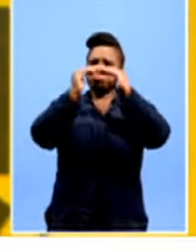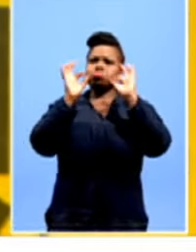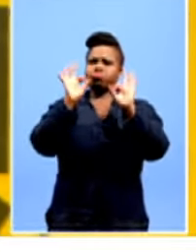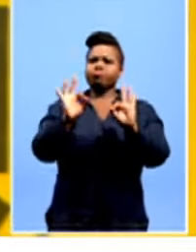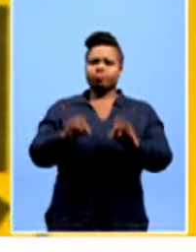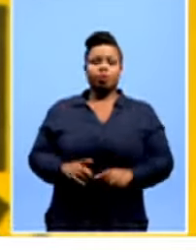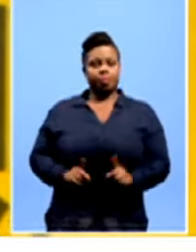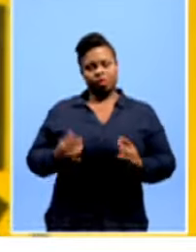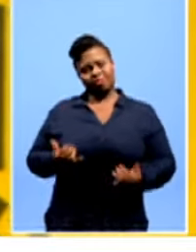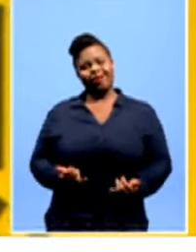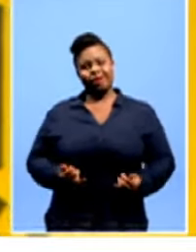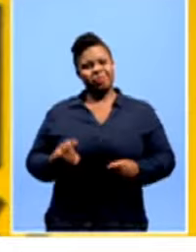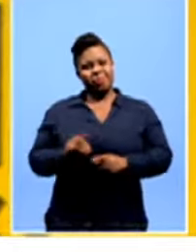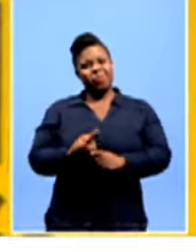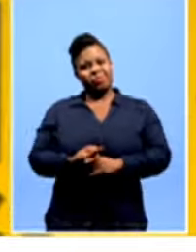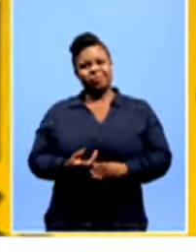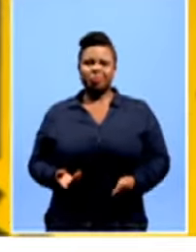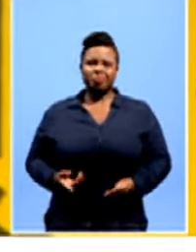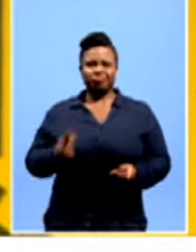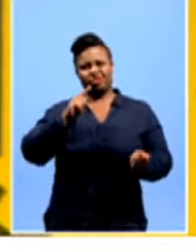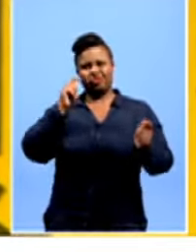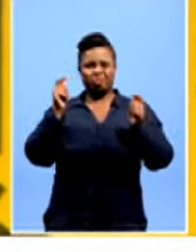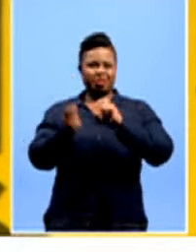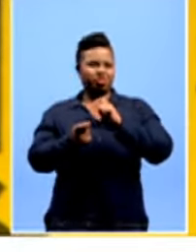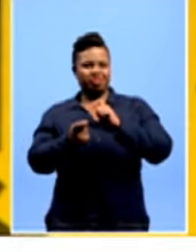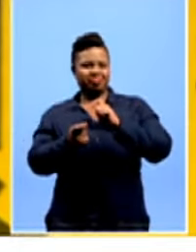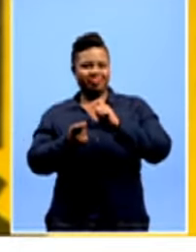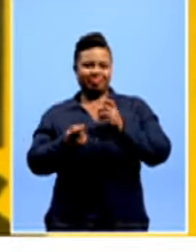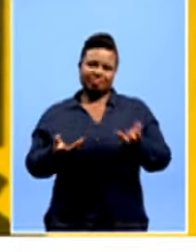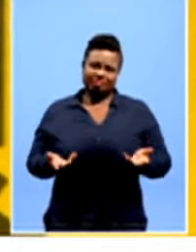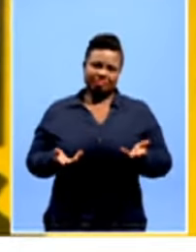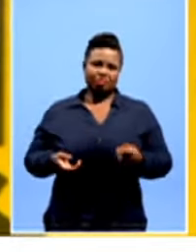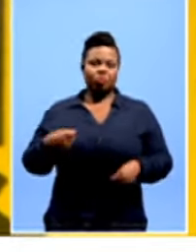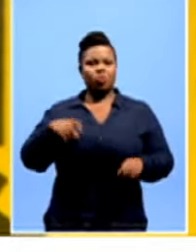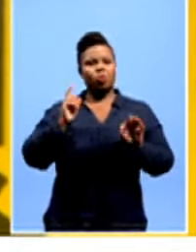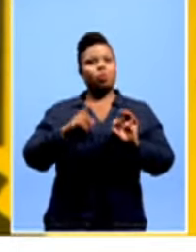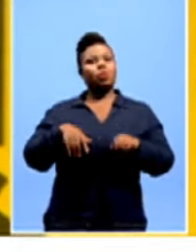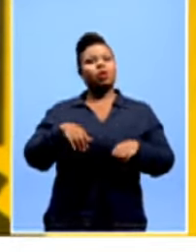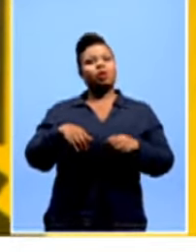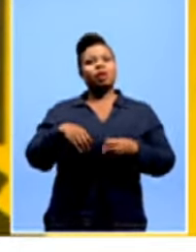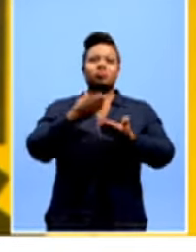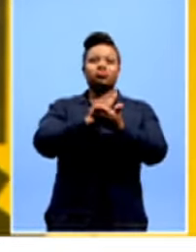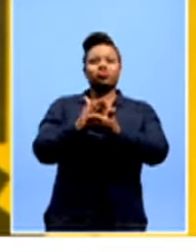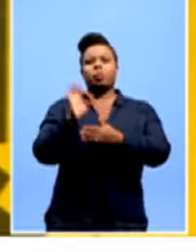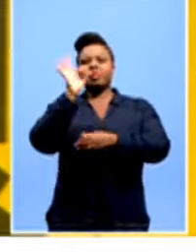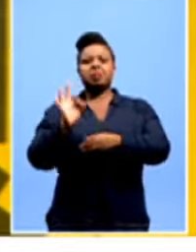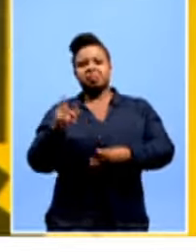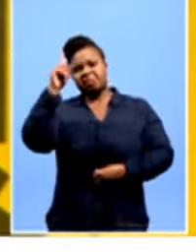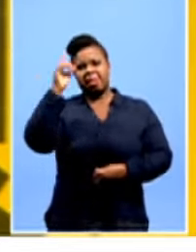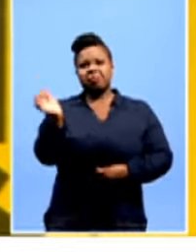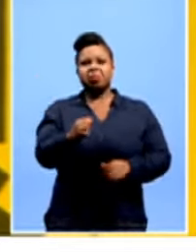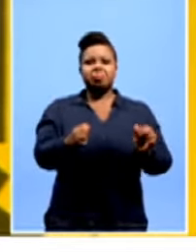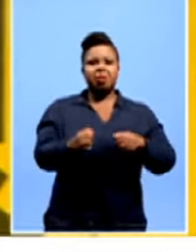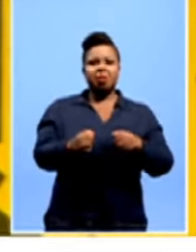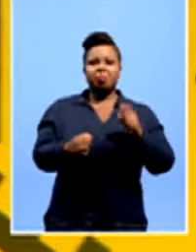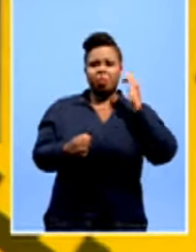And now there is this, you know, transformation is not necessary or coaches are not necessary. But there's a platform